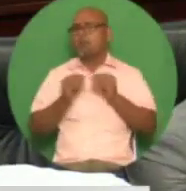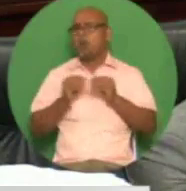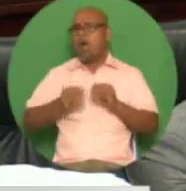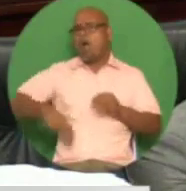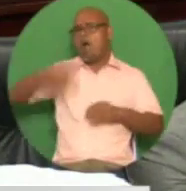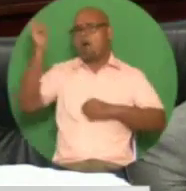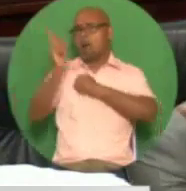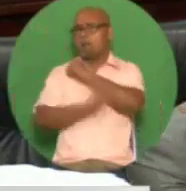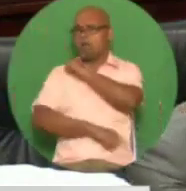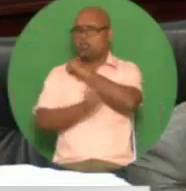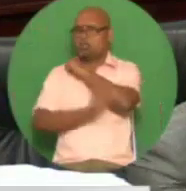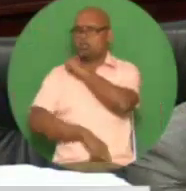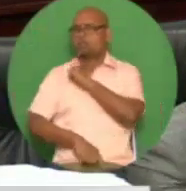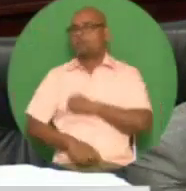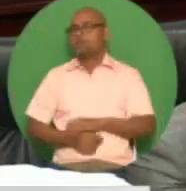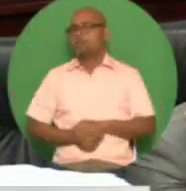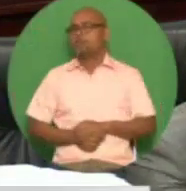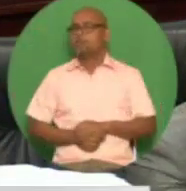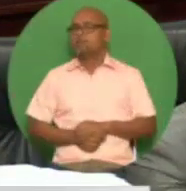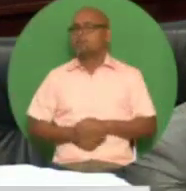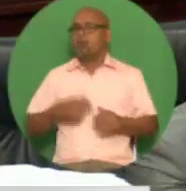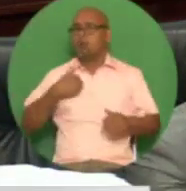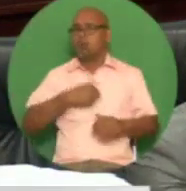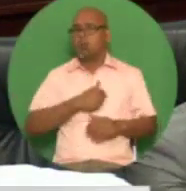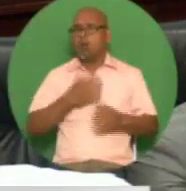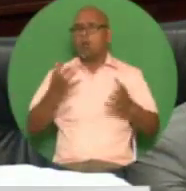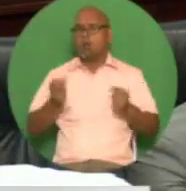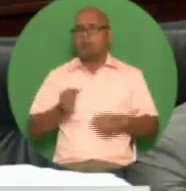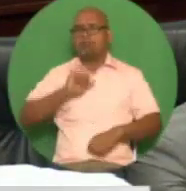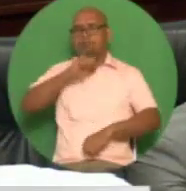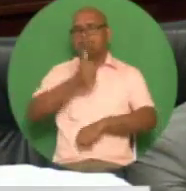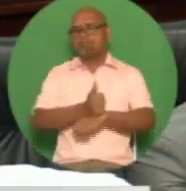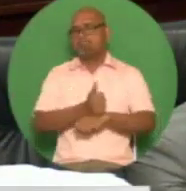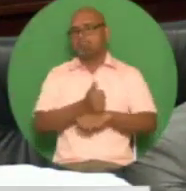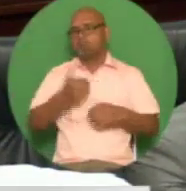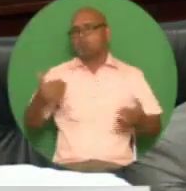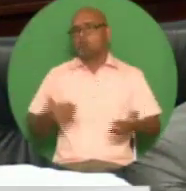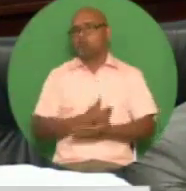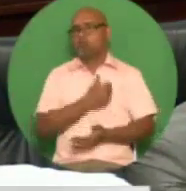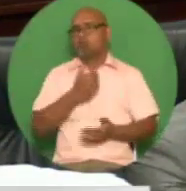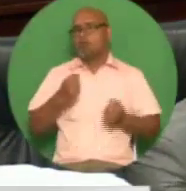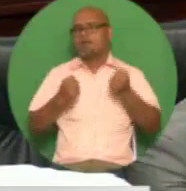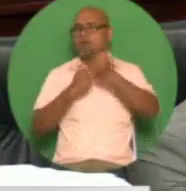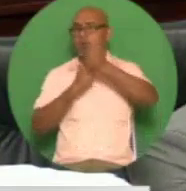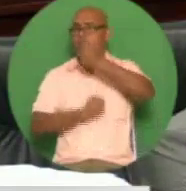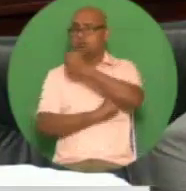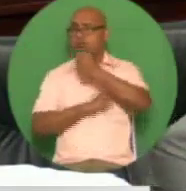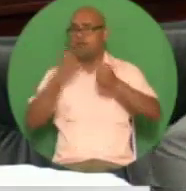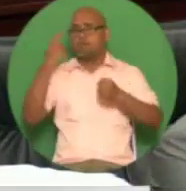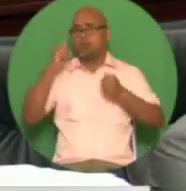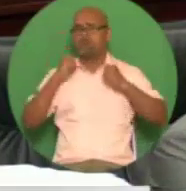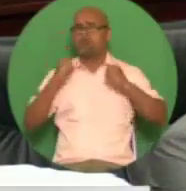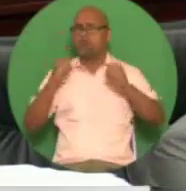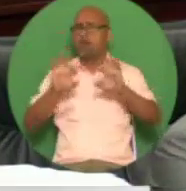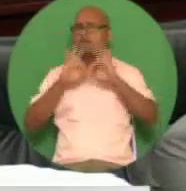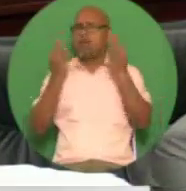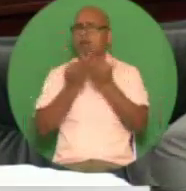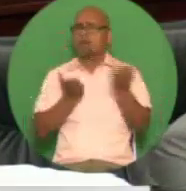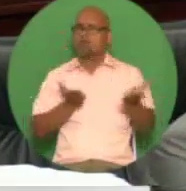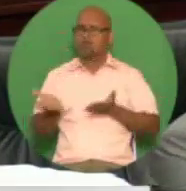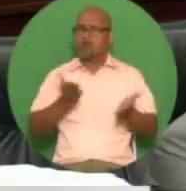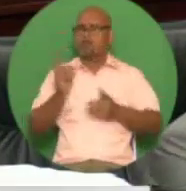statement is the establishment of a foundation in tri and tobago of strong families and safe and sustainable communities